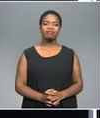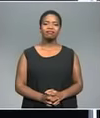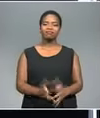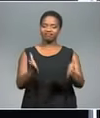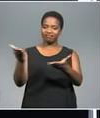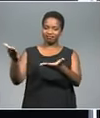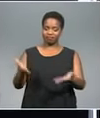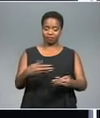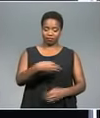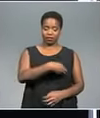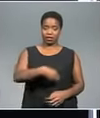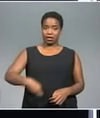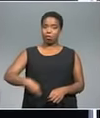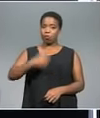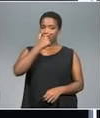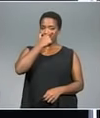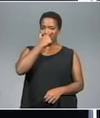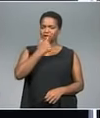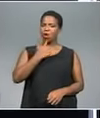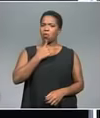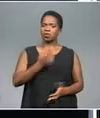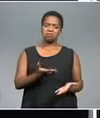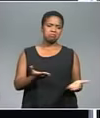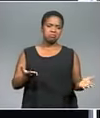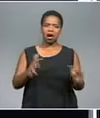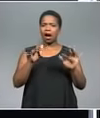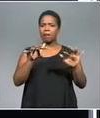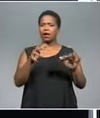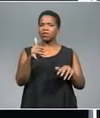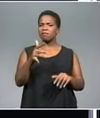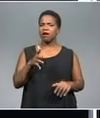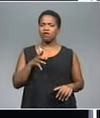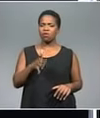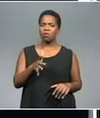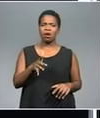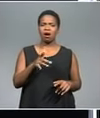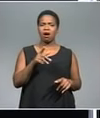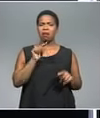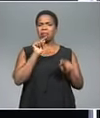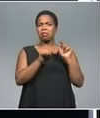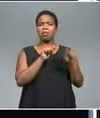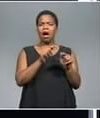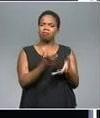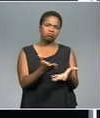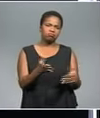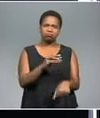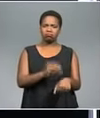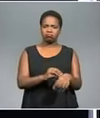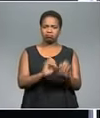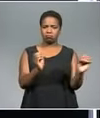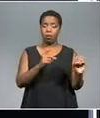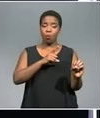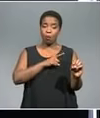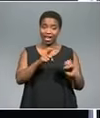Welcome back. President Sir Ramaphosa says he's open to criticism regarding government shortcomings. He wants South Africans to hold government